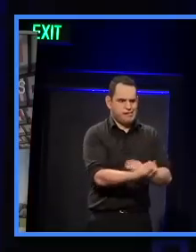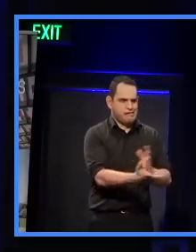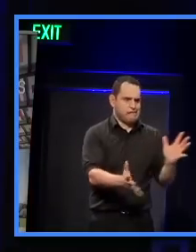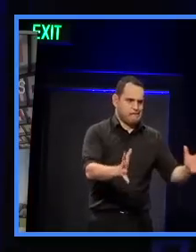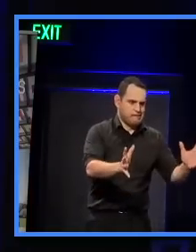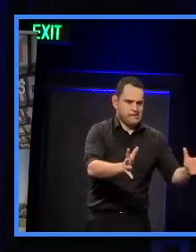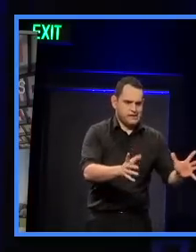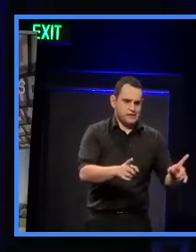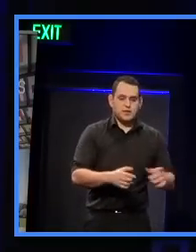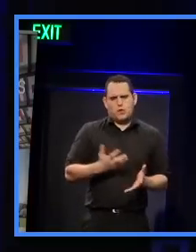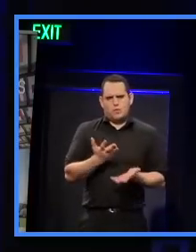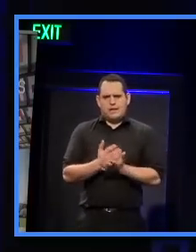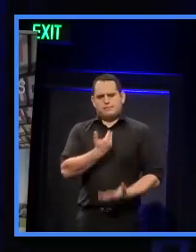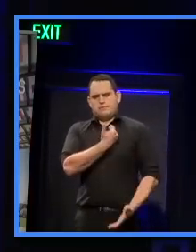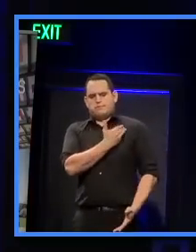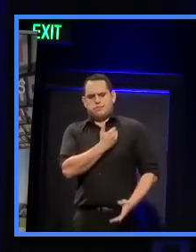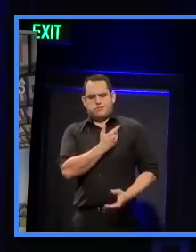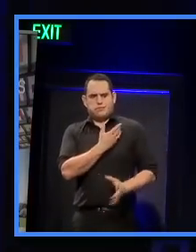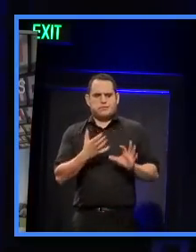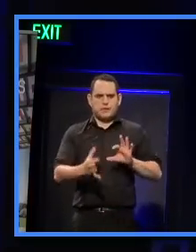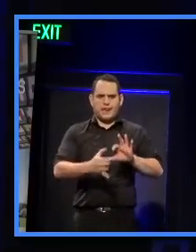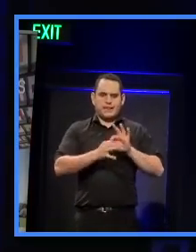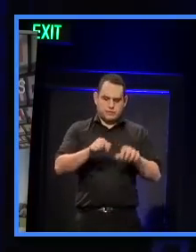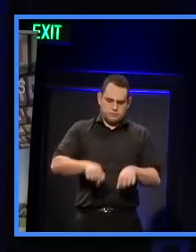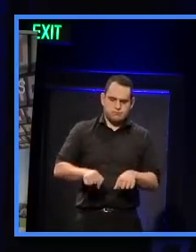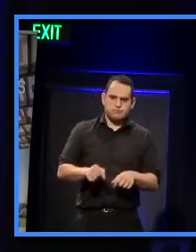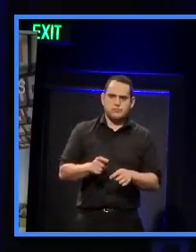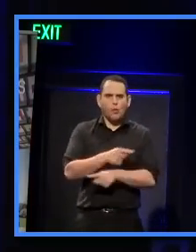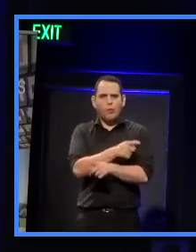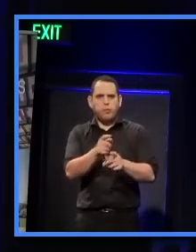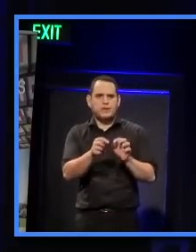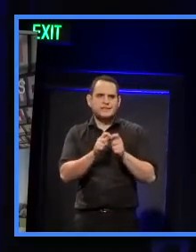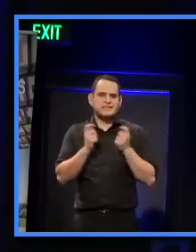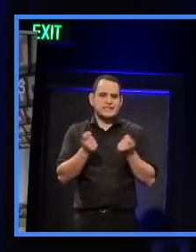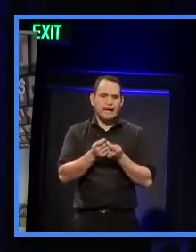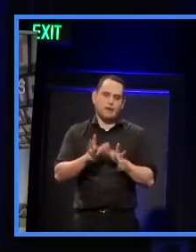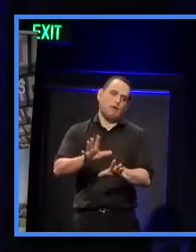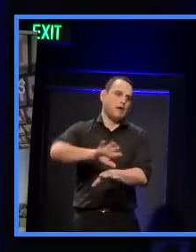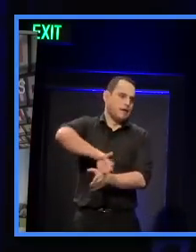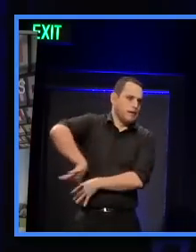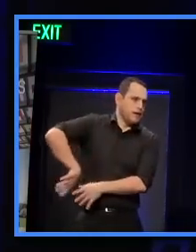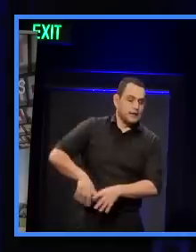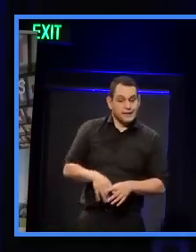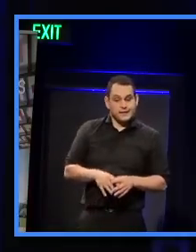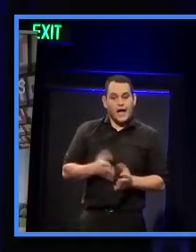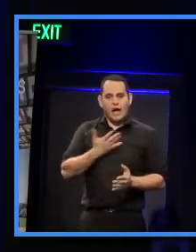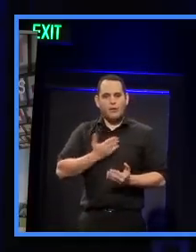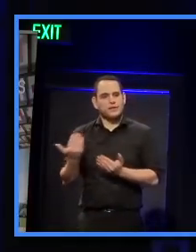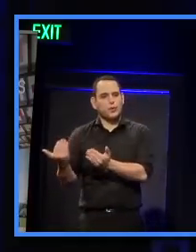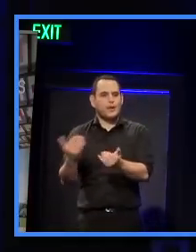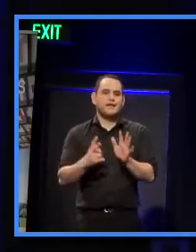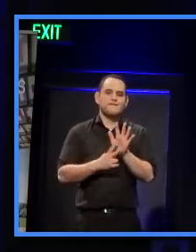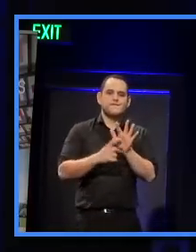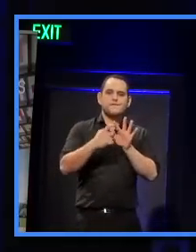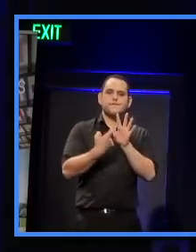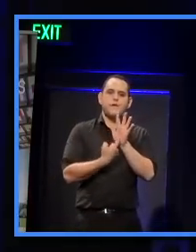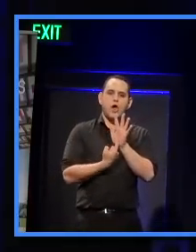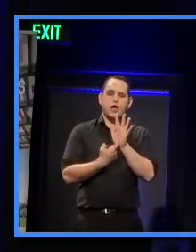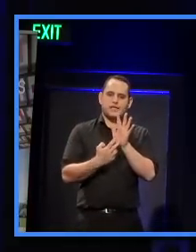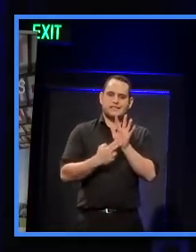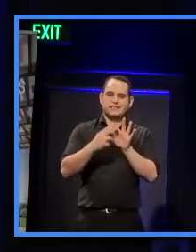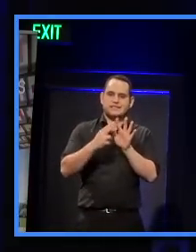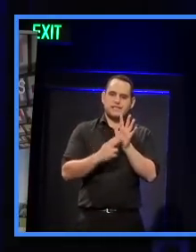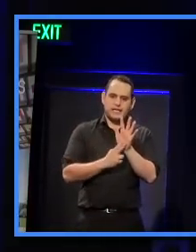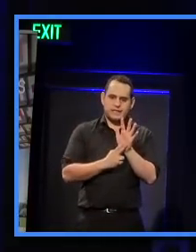privilege to do the job I do with my team and there's a lot going on. So without further ado, I'd like to invite Vernon to come up to the stage.